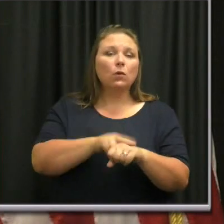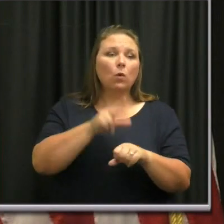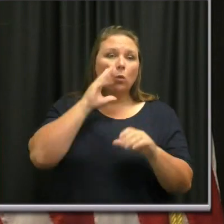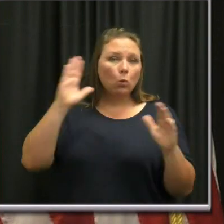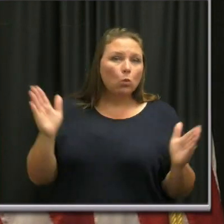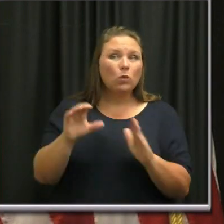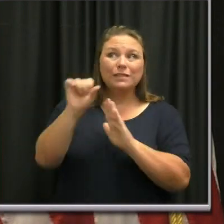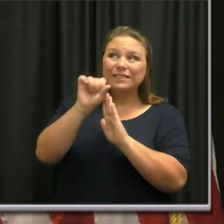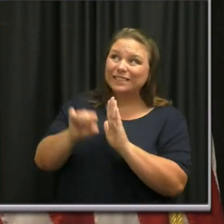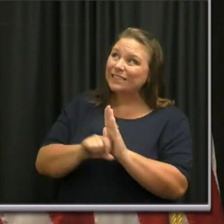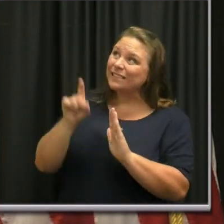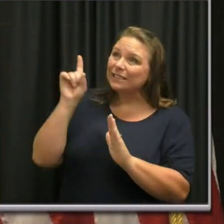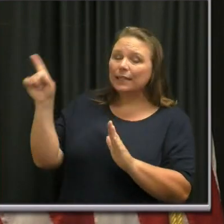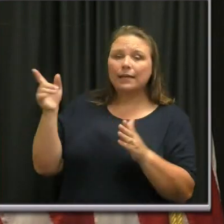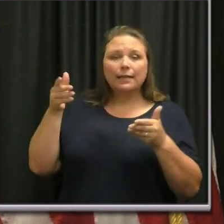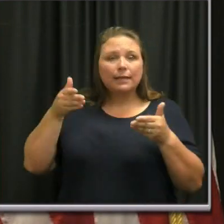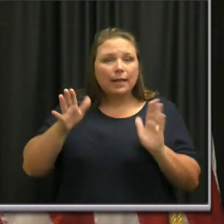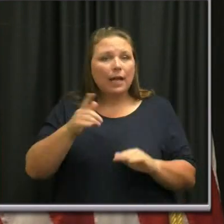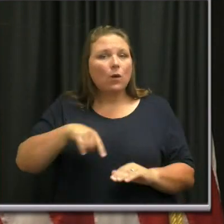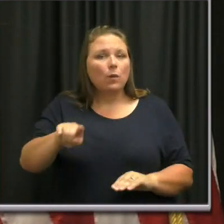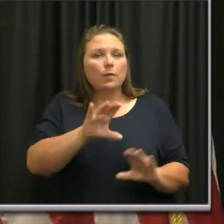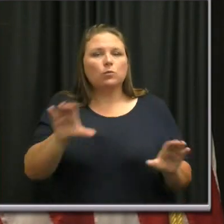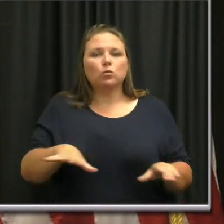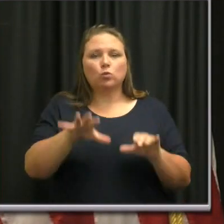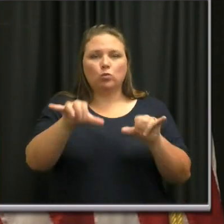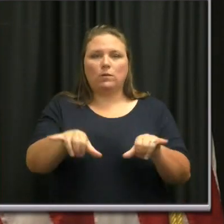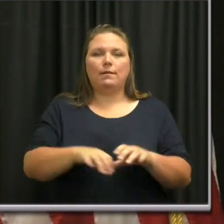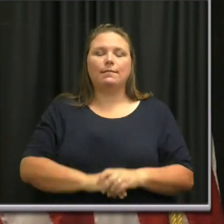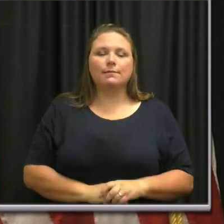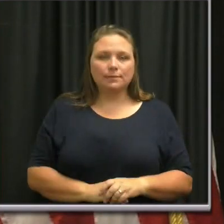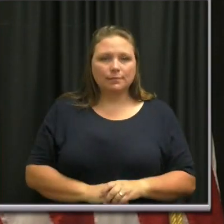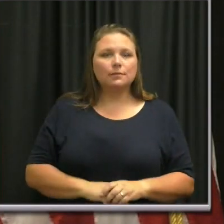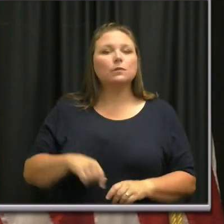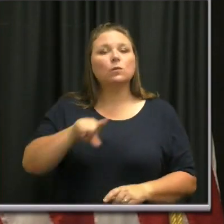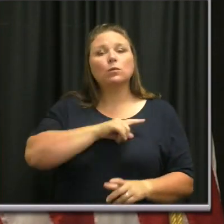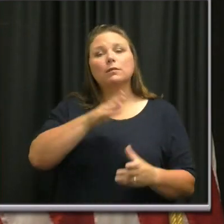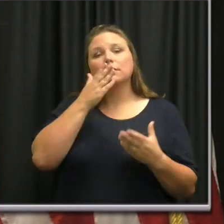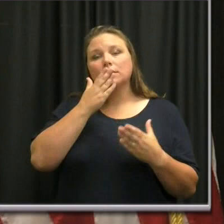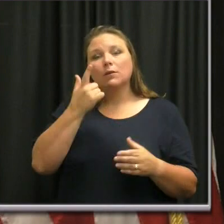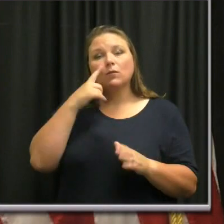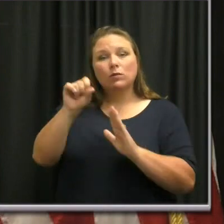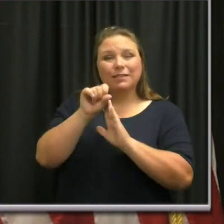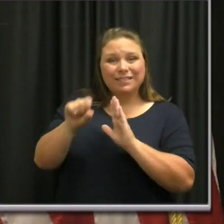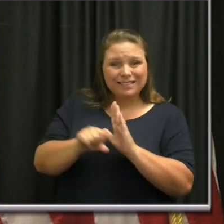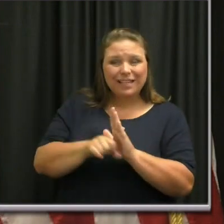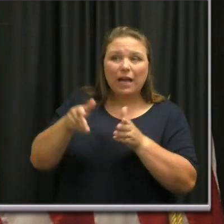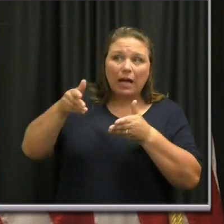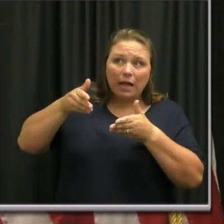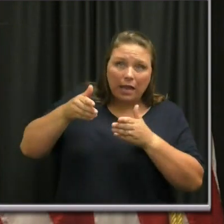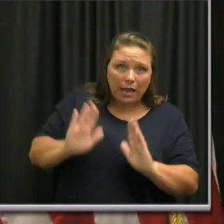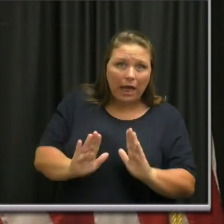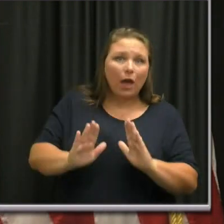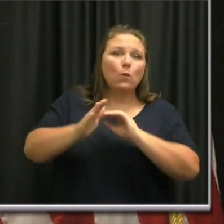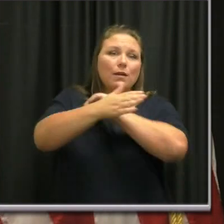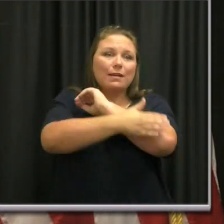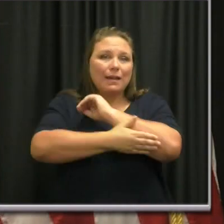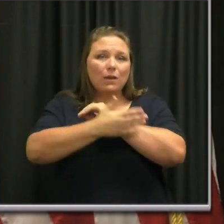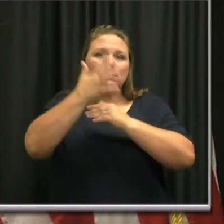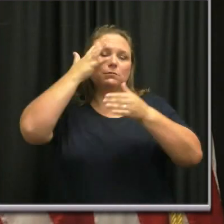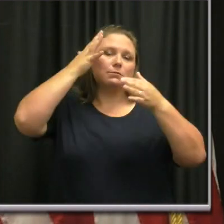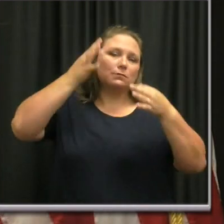urge the state to allow them to do that. And we are grateful for the state letting counties,